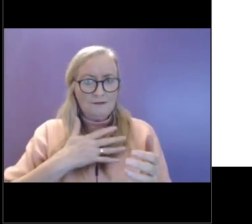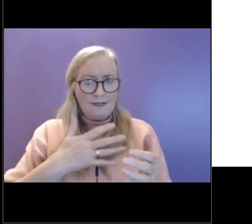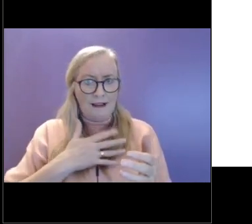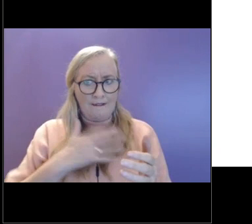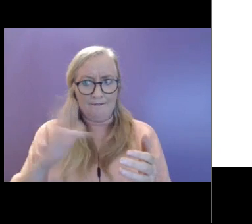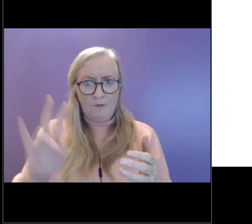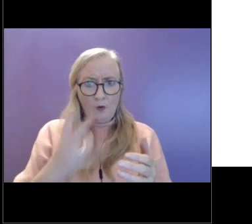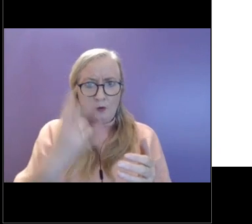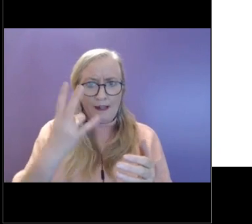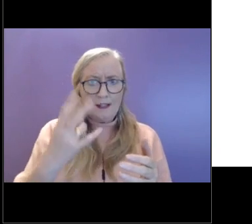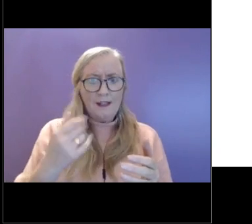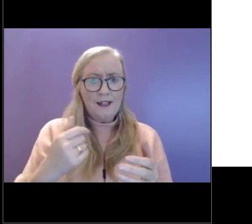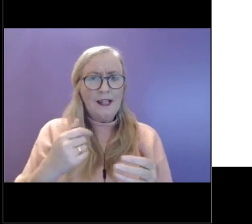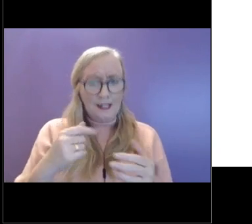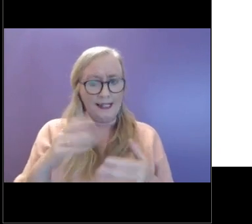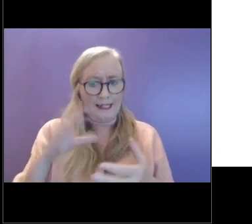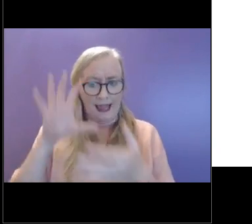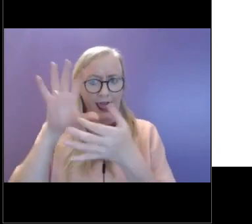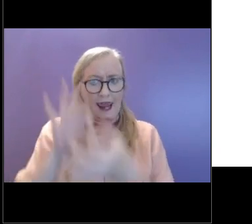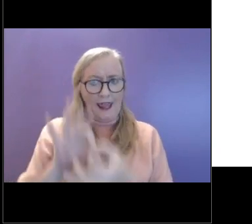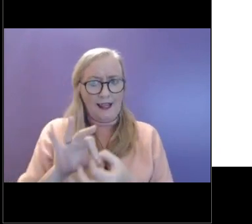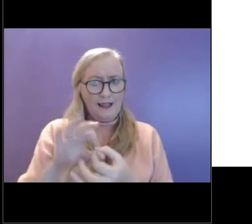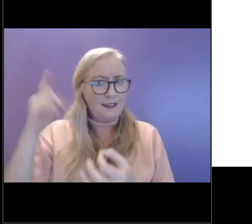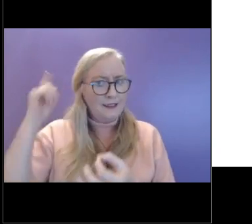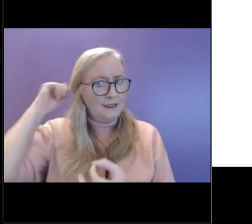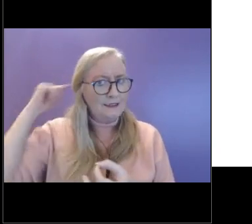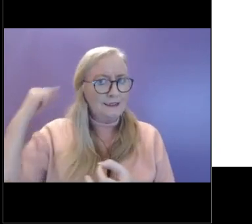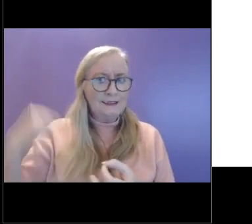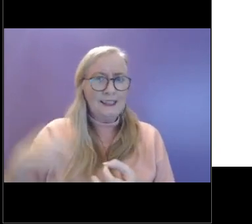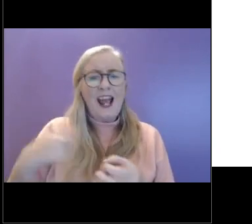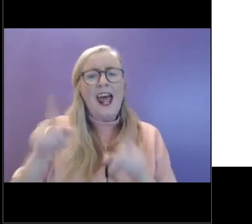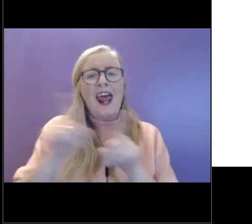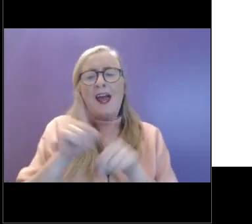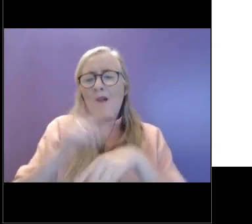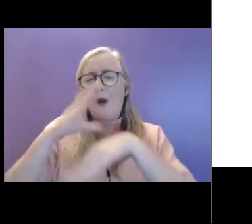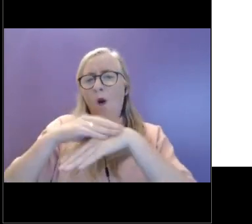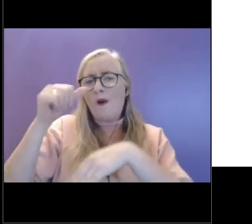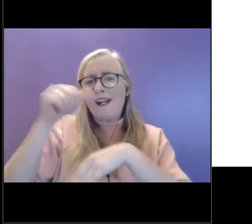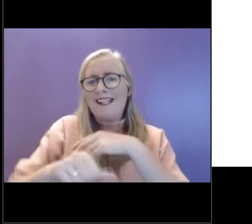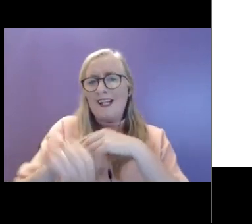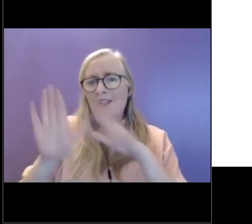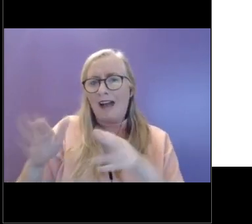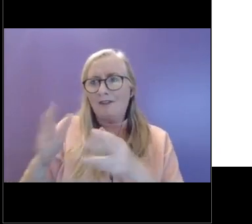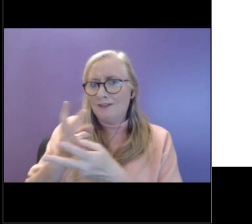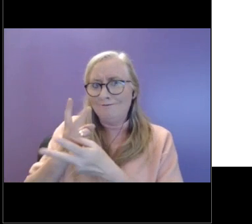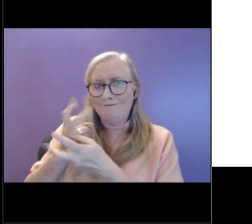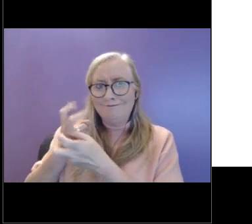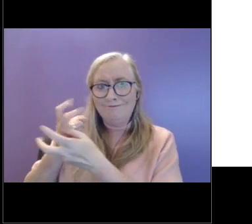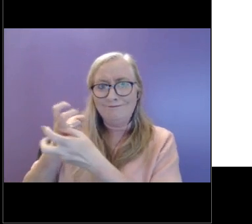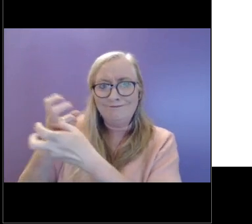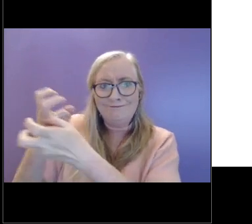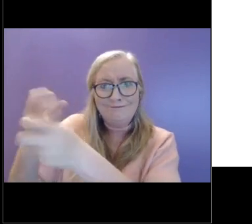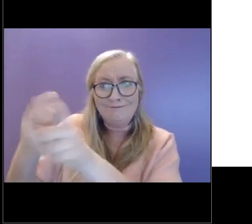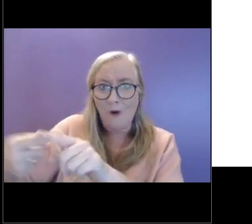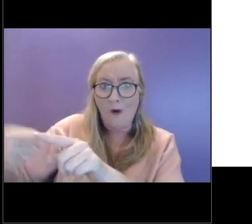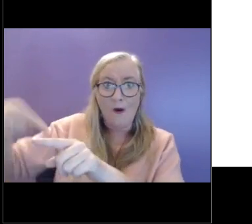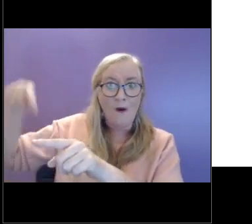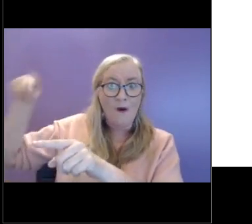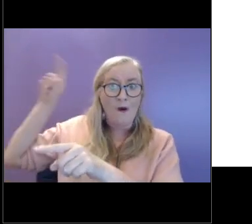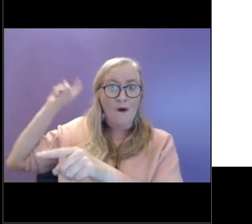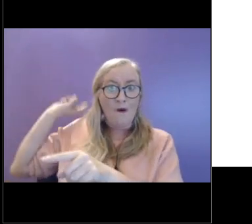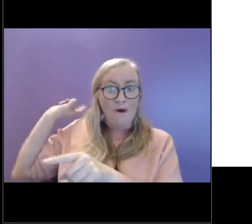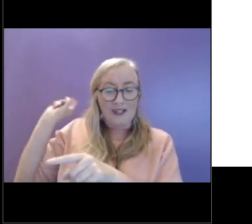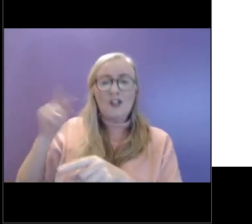And this was all very helpful back in hunter gatherer days when we had to outrun a predator. So this is involved in sensing